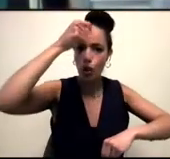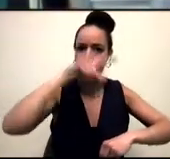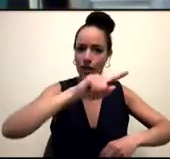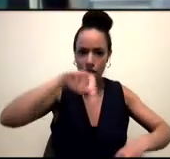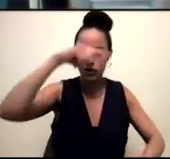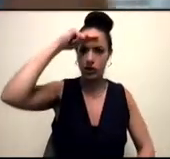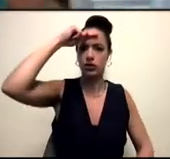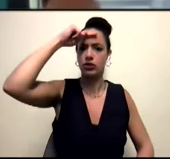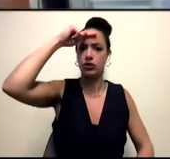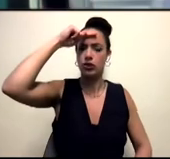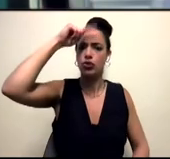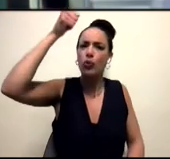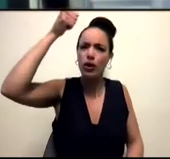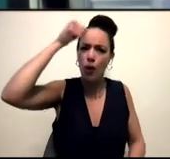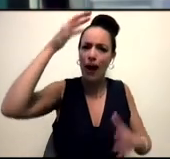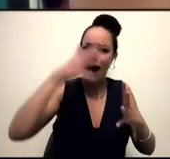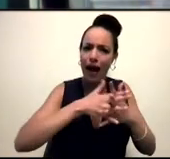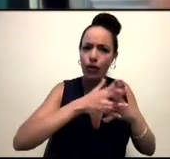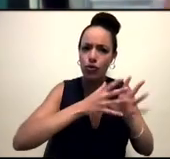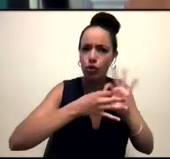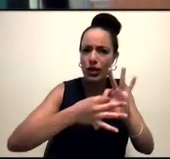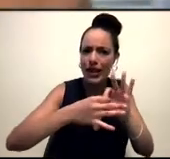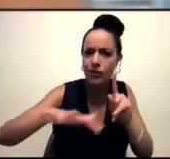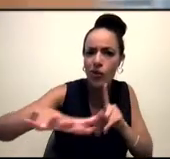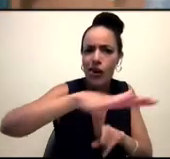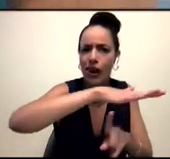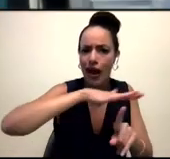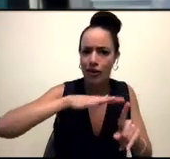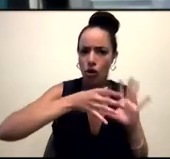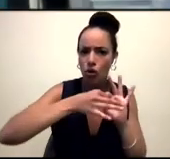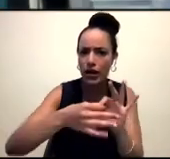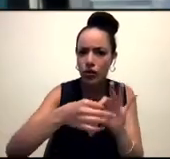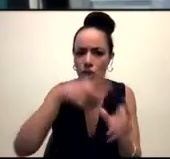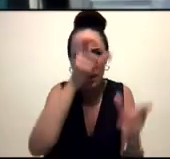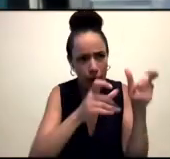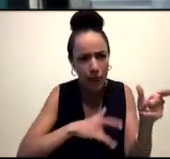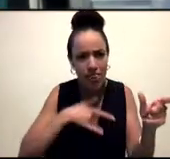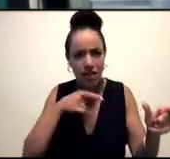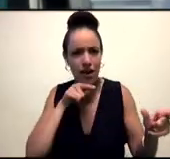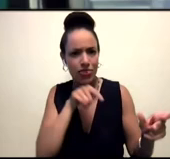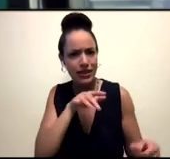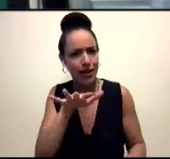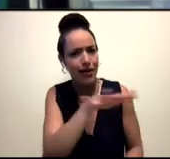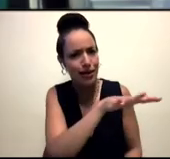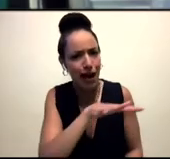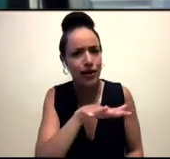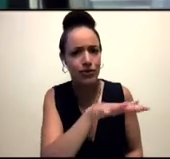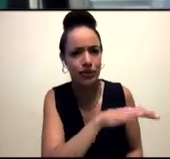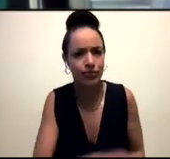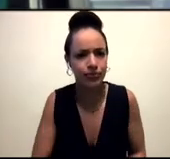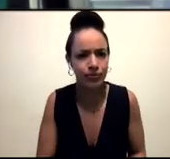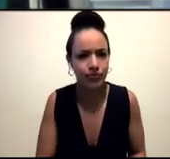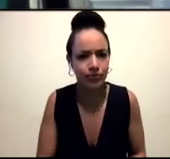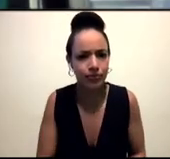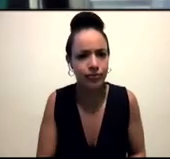walk around this land, how we interact with it, and how we interact with all of the people who are in it, right? And so sometimes, like, sorry, I know I'm talking a lot, but thinking